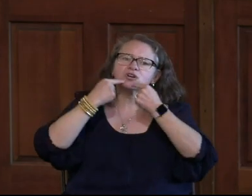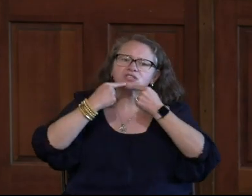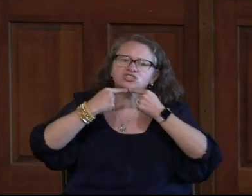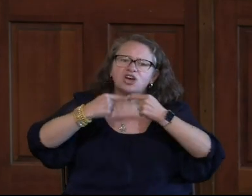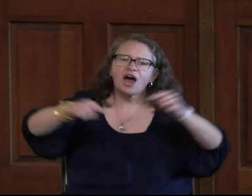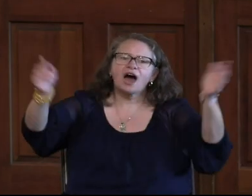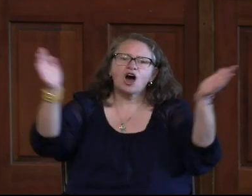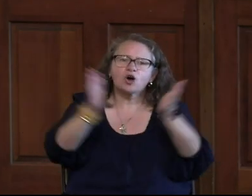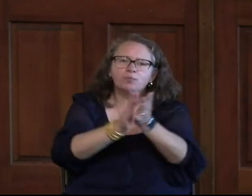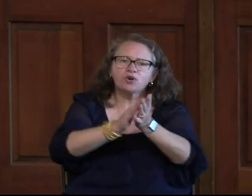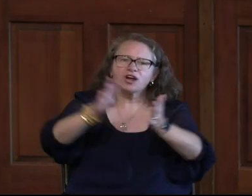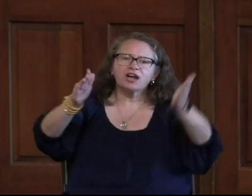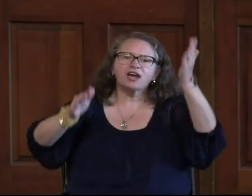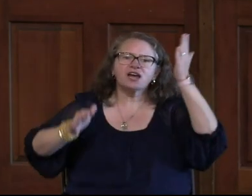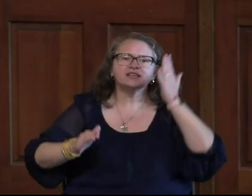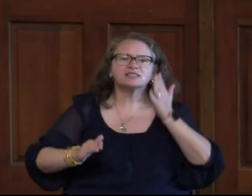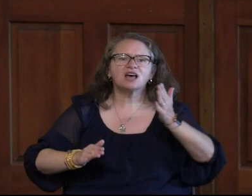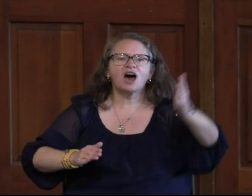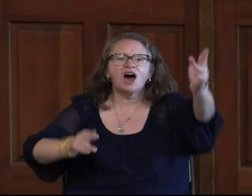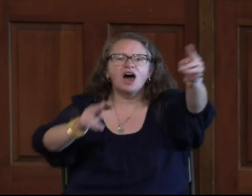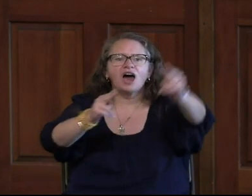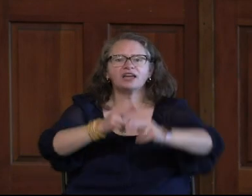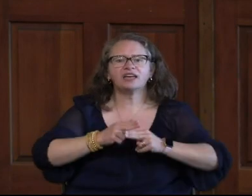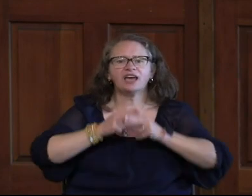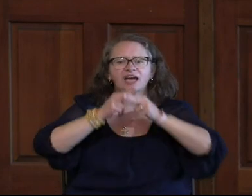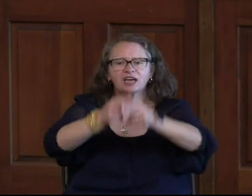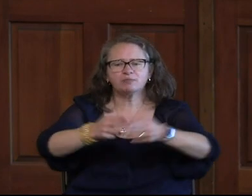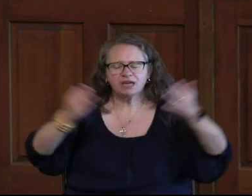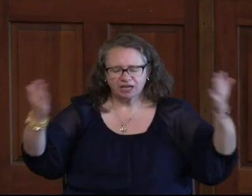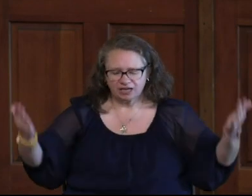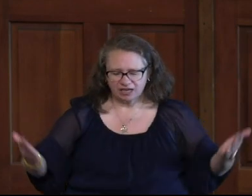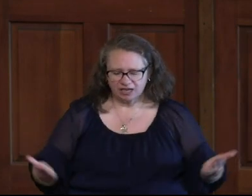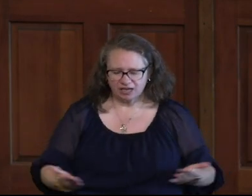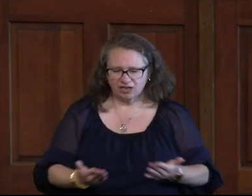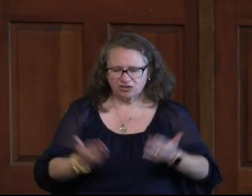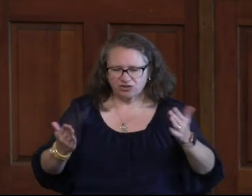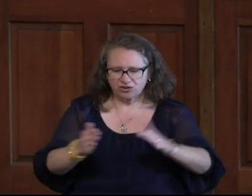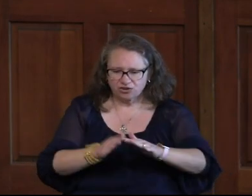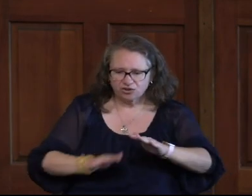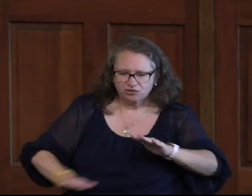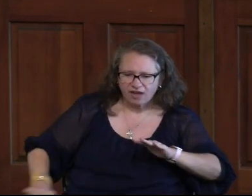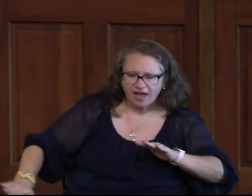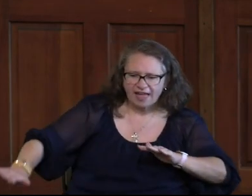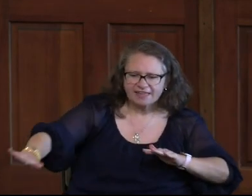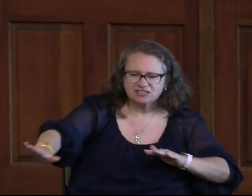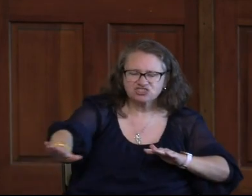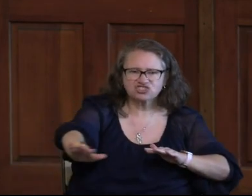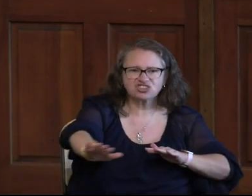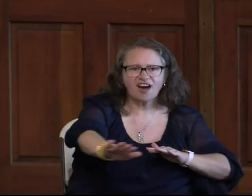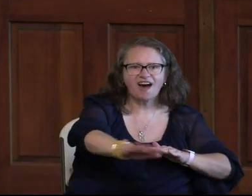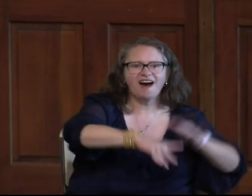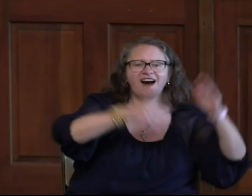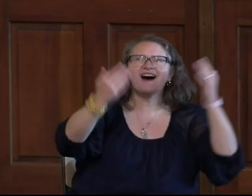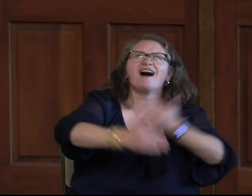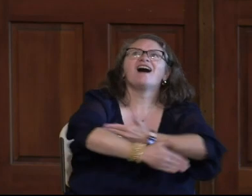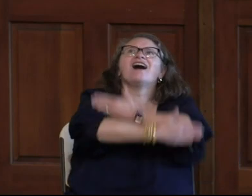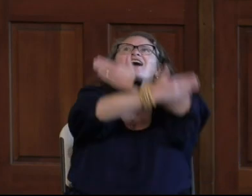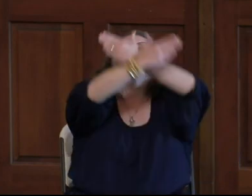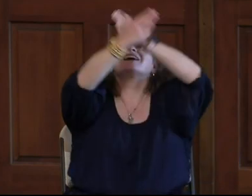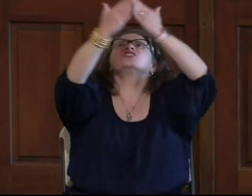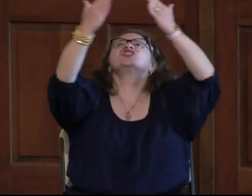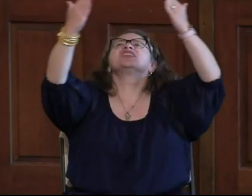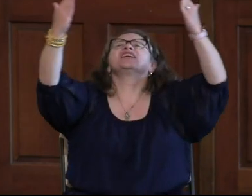works shall praise thy name in earth and sky